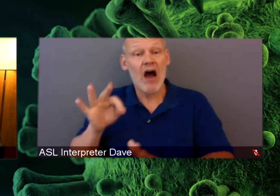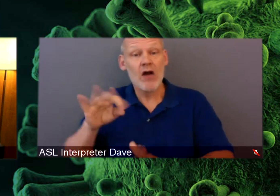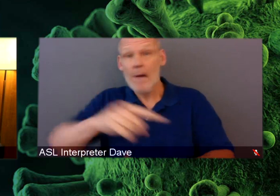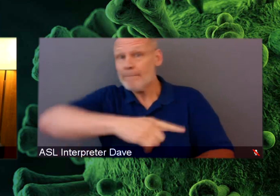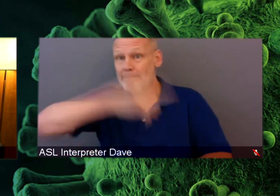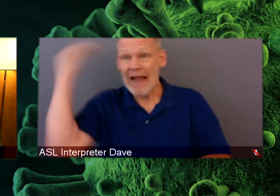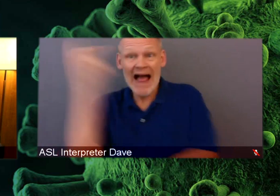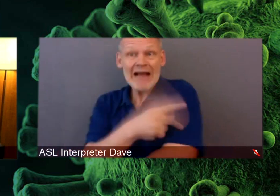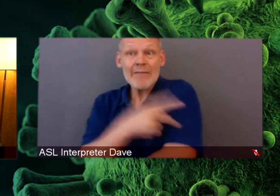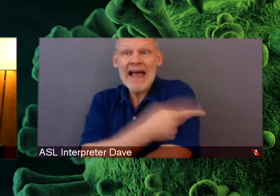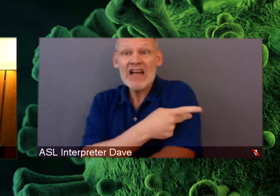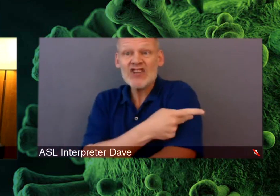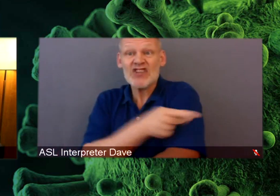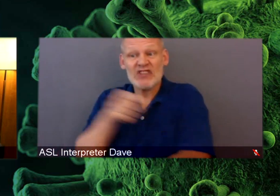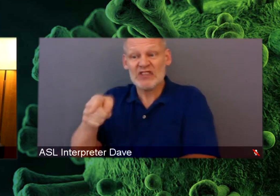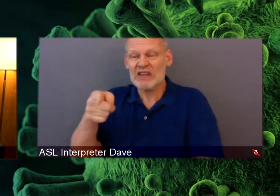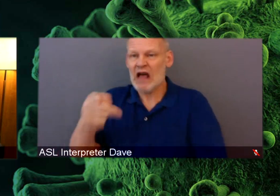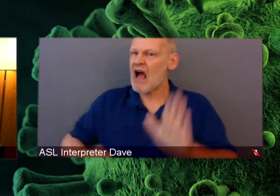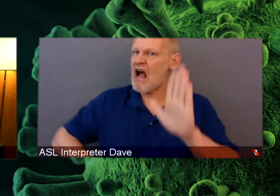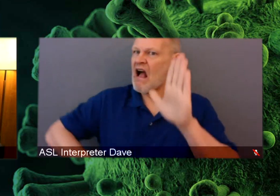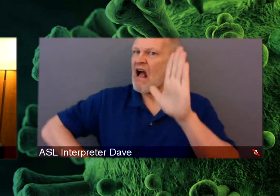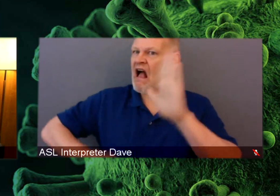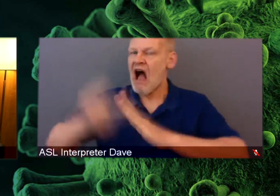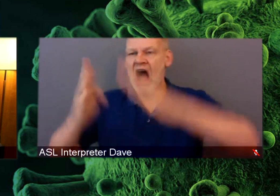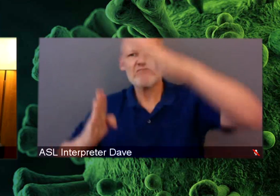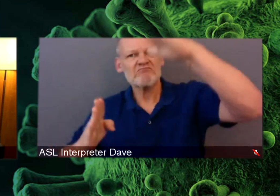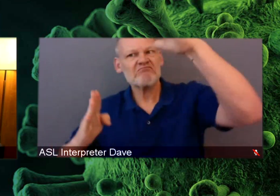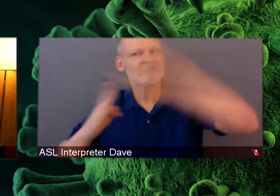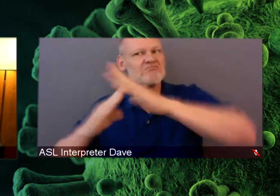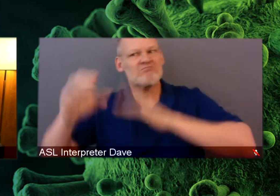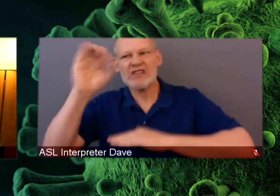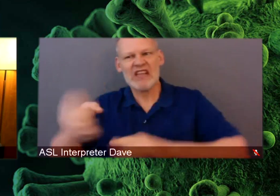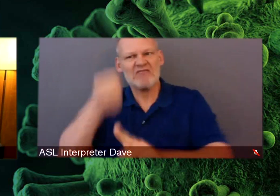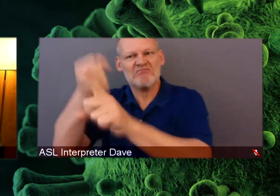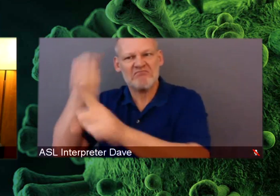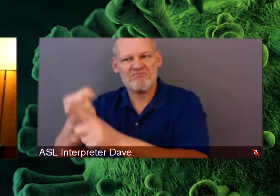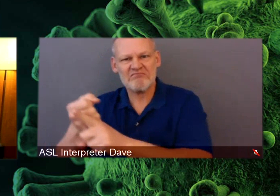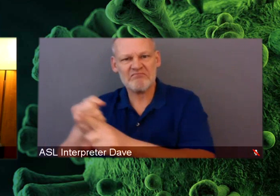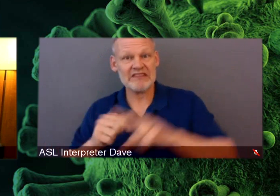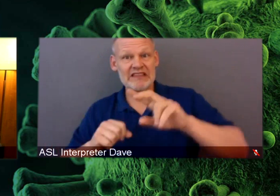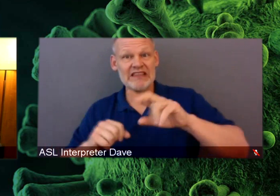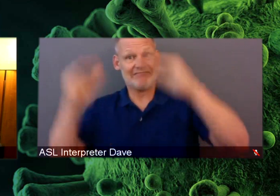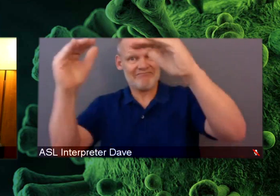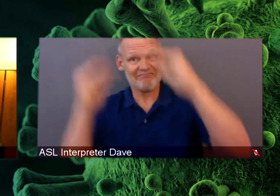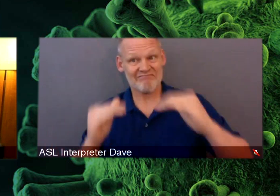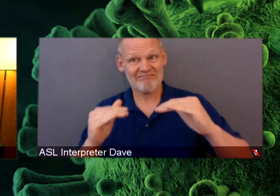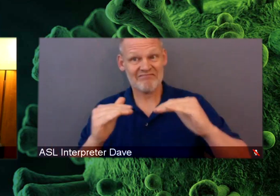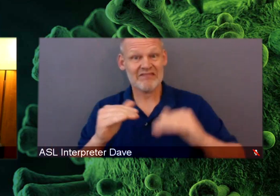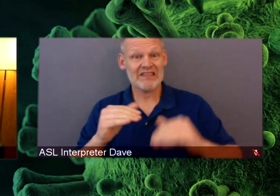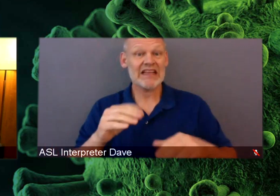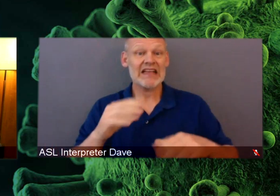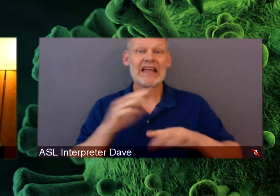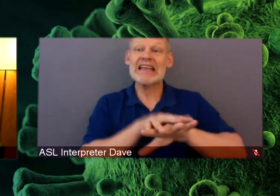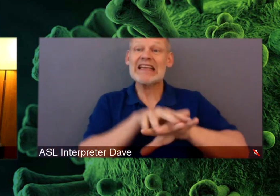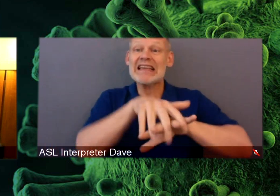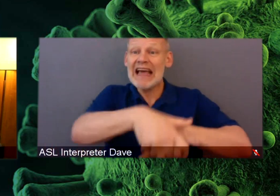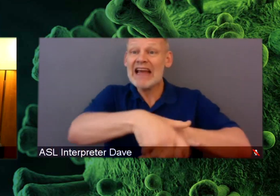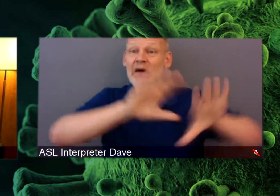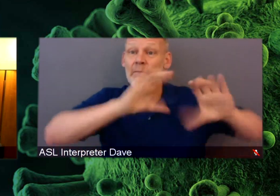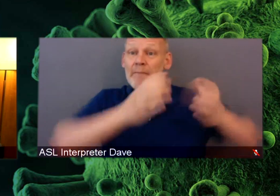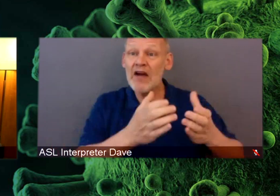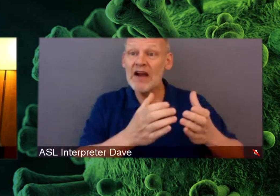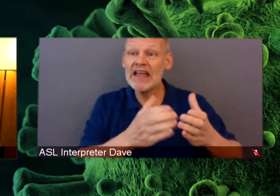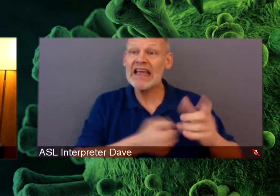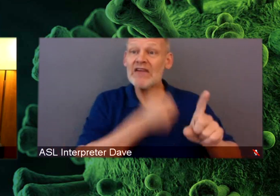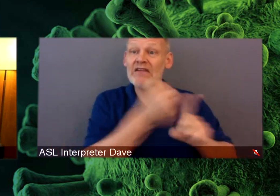13 counties in our western Washington catchment area. And American Indian and Native American patients have much higher mortality rates for breast and blood